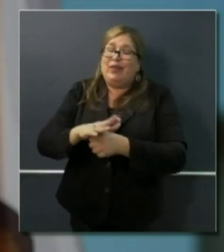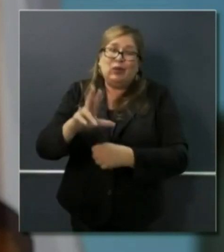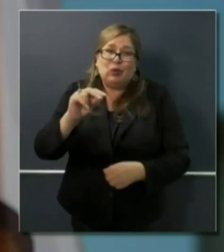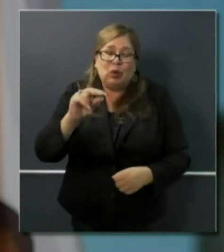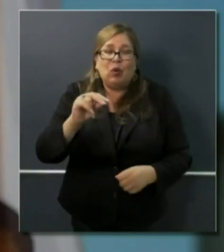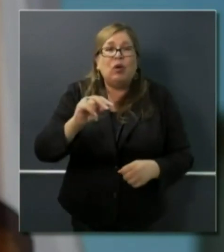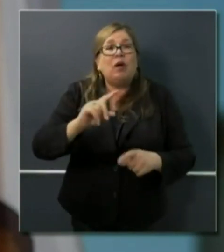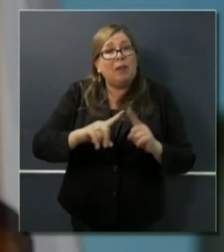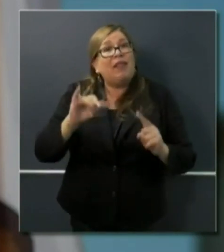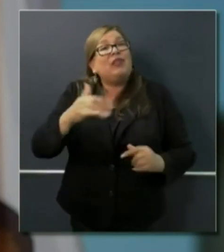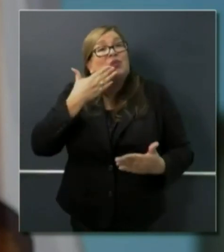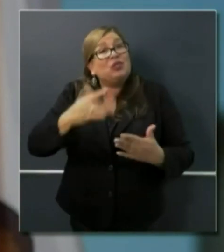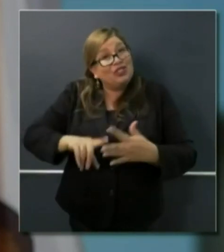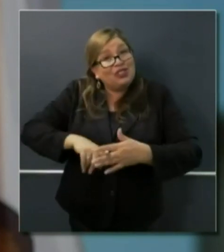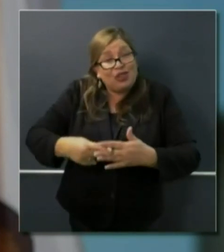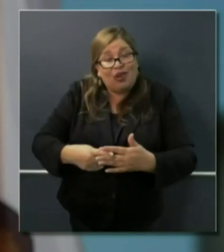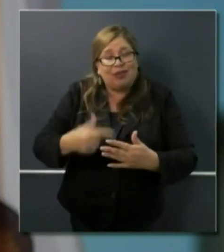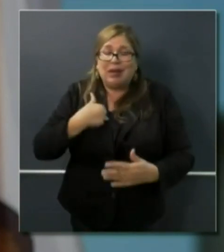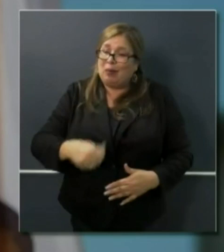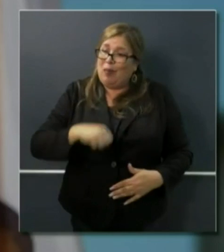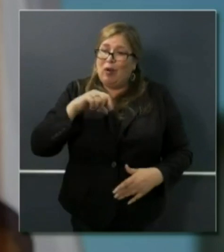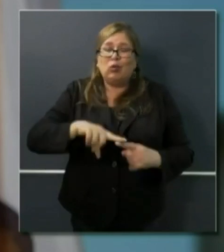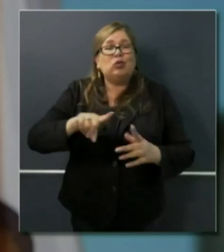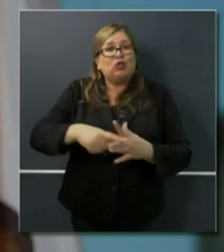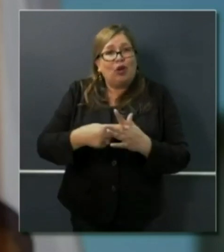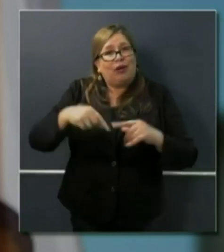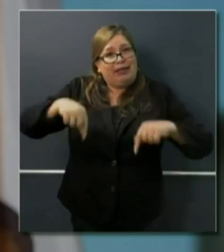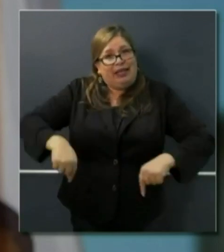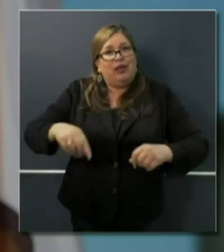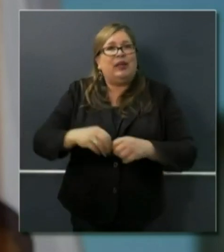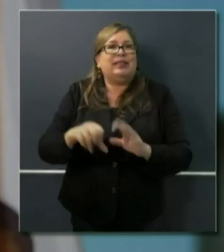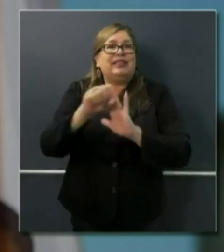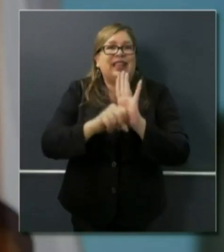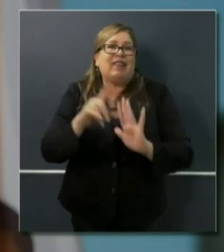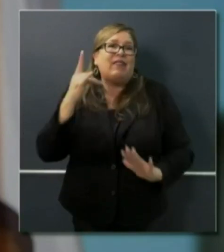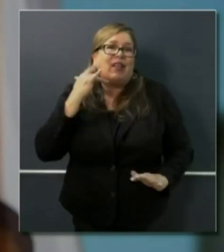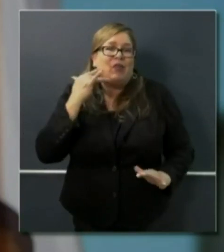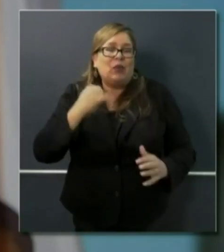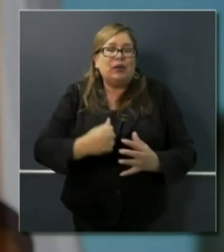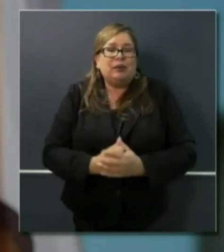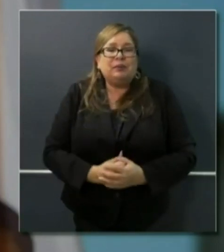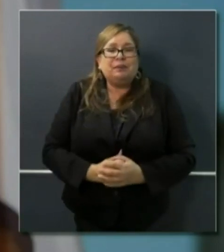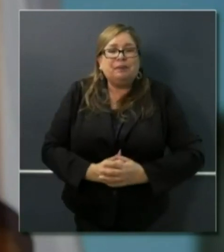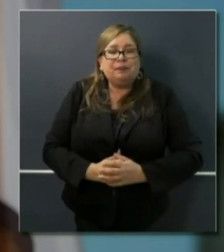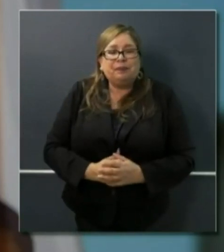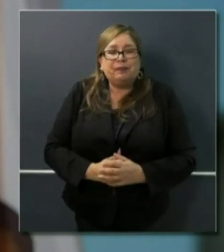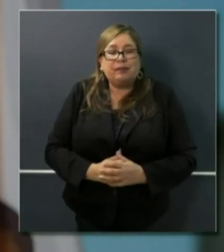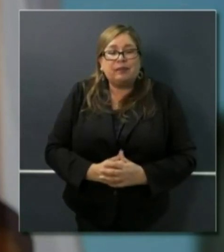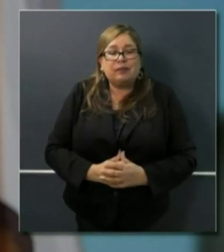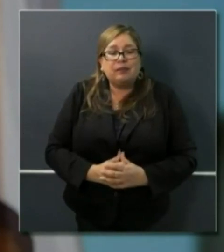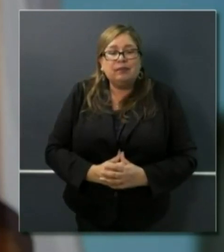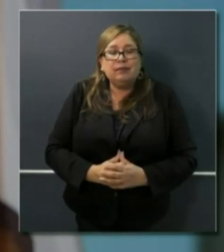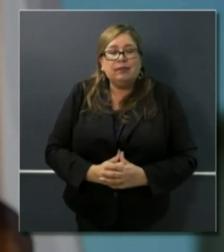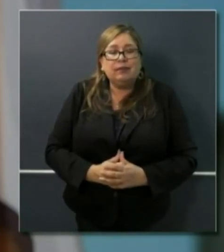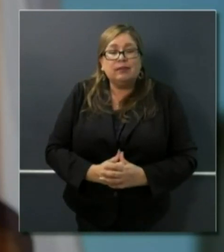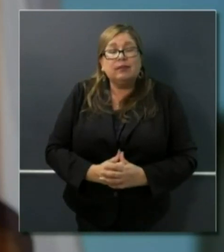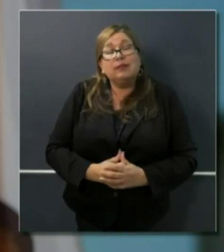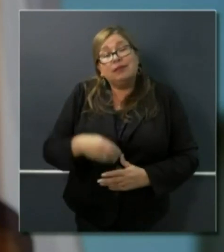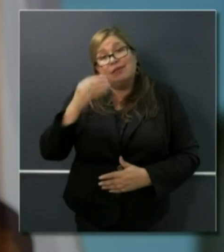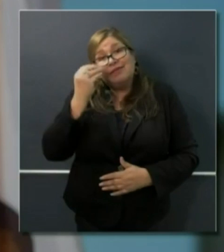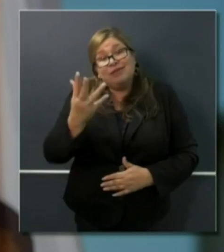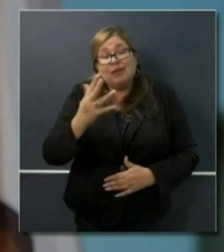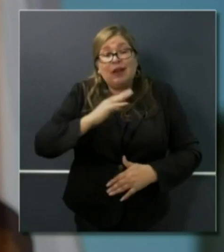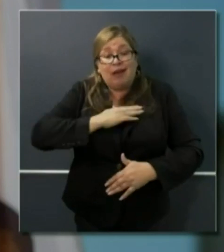start and I'm very proud it's starting here in the state of California. By the way, all our efforts are not limited just to